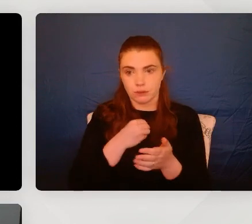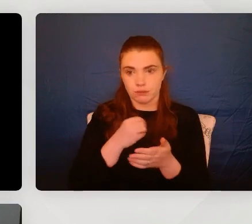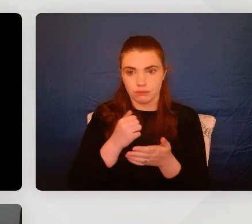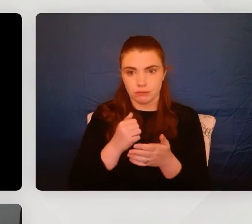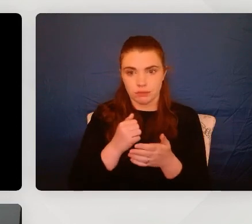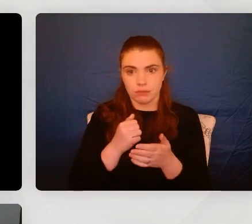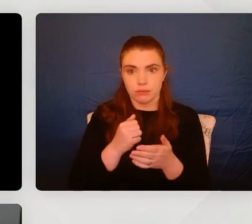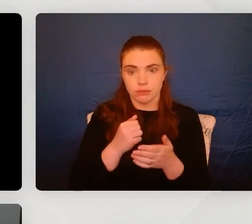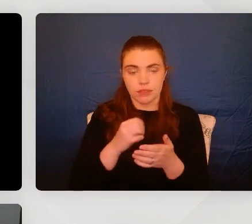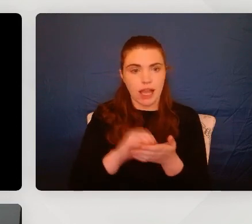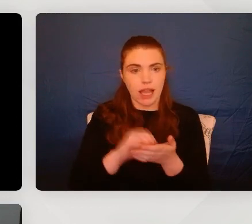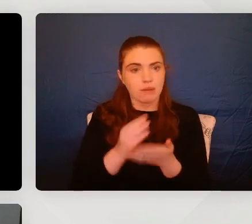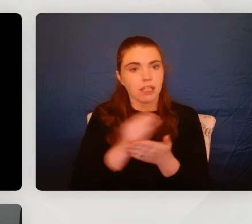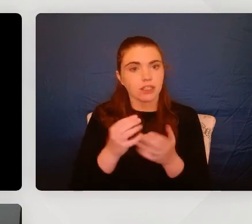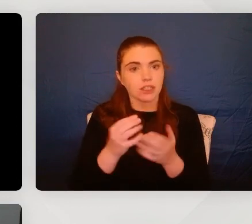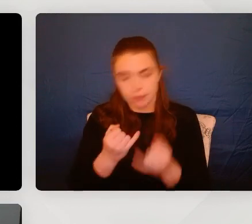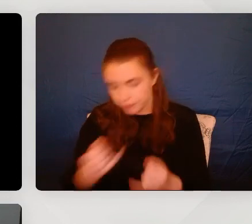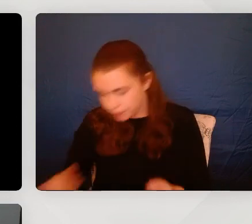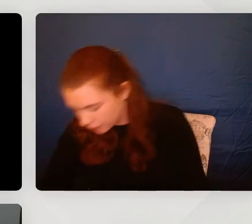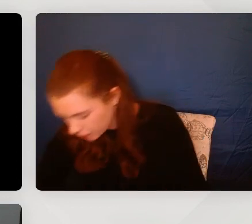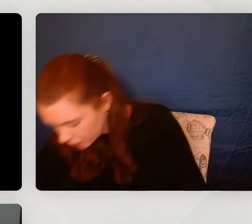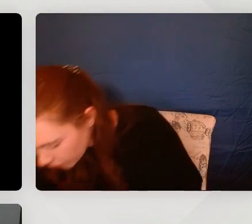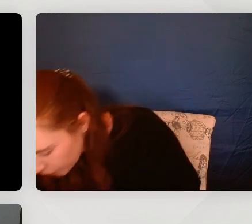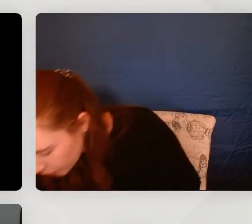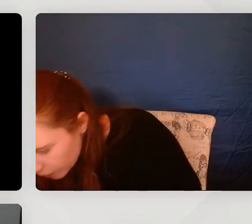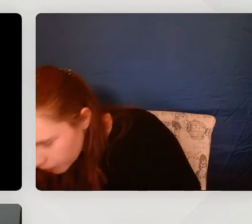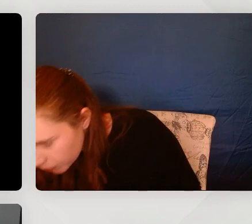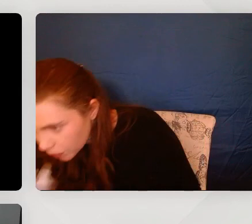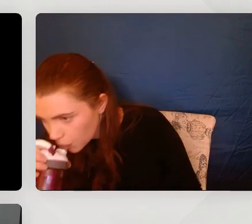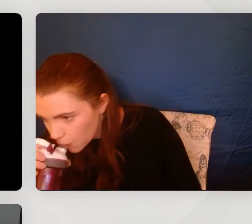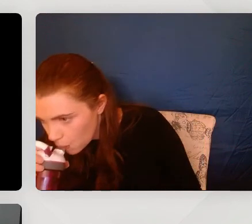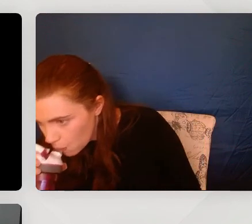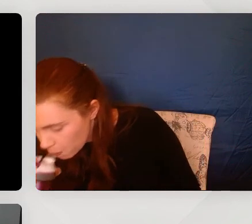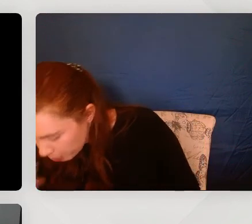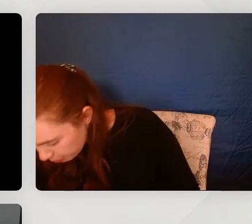it's the relationship is what the key and what everybody in that relationship can do differently.